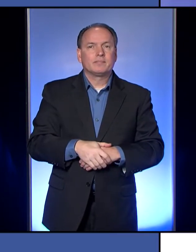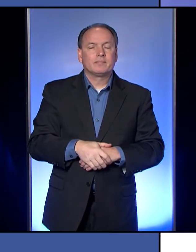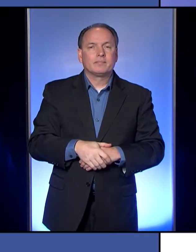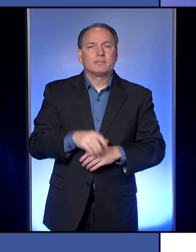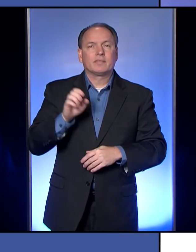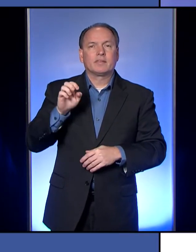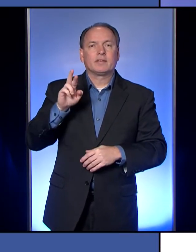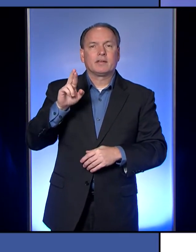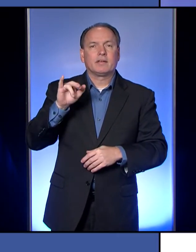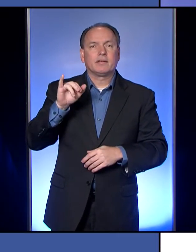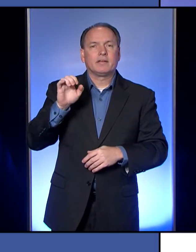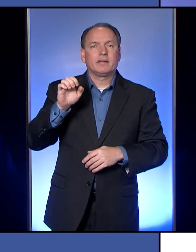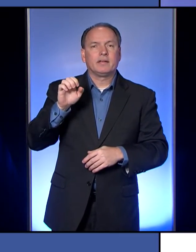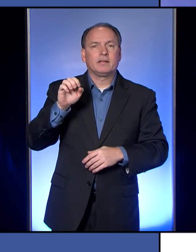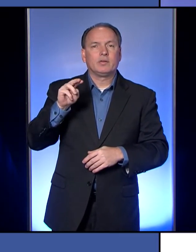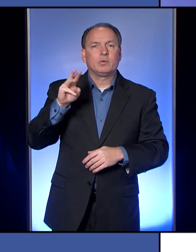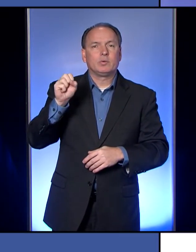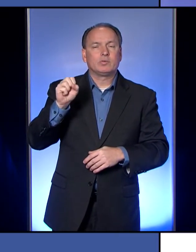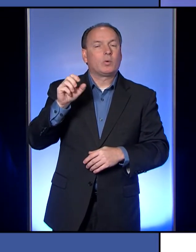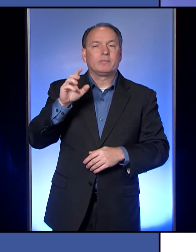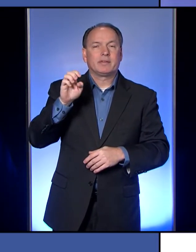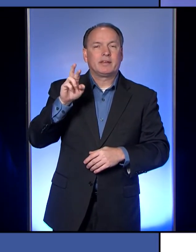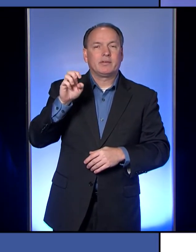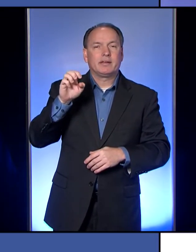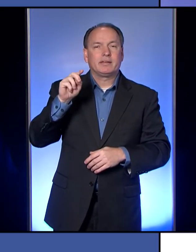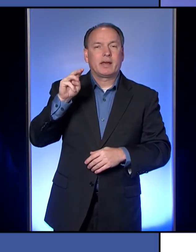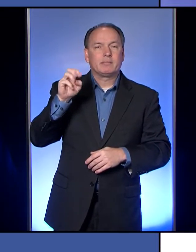Erie news now. Oh, I'm sorry. Erie times news.